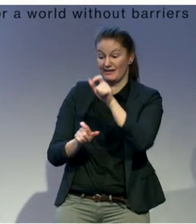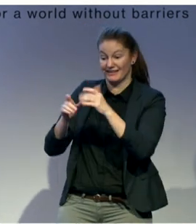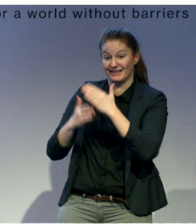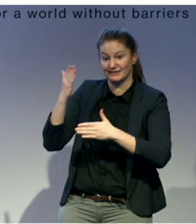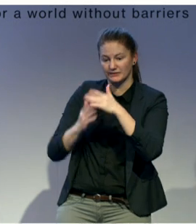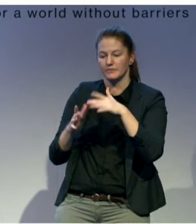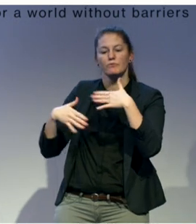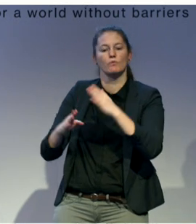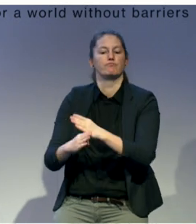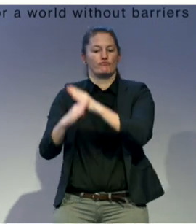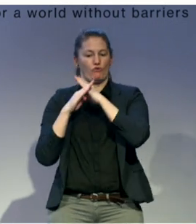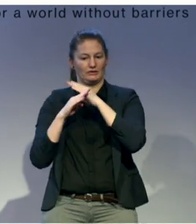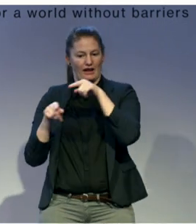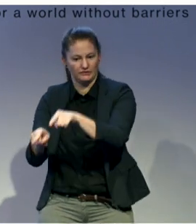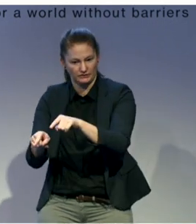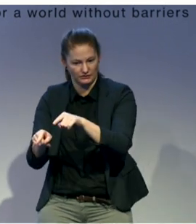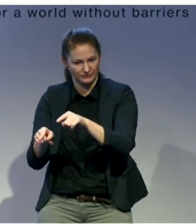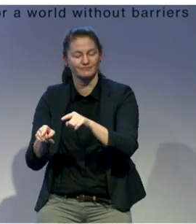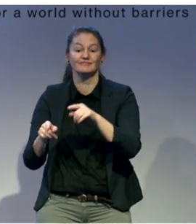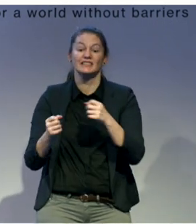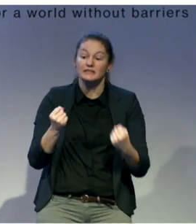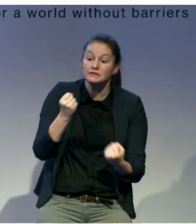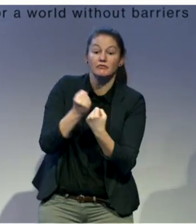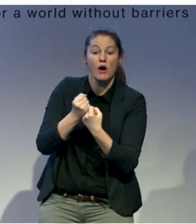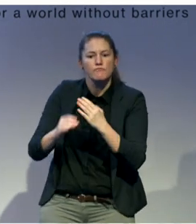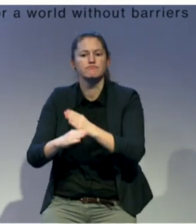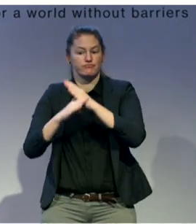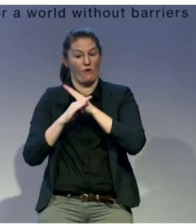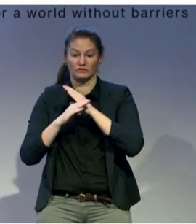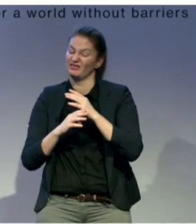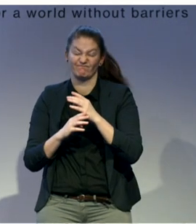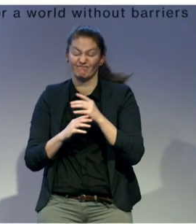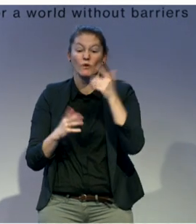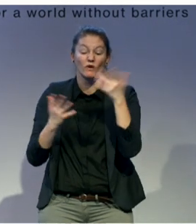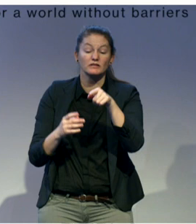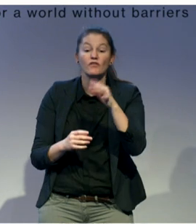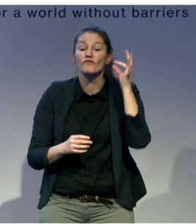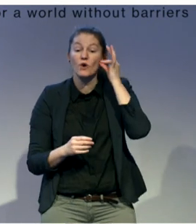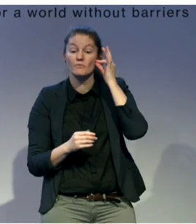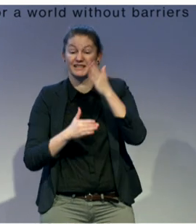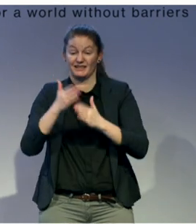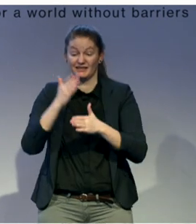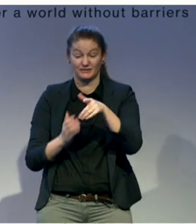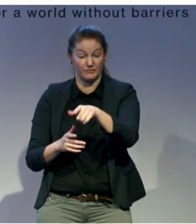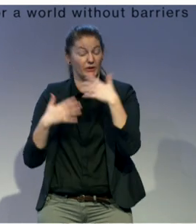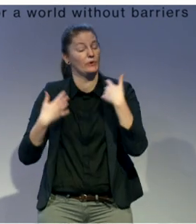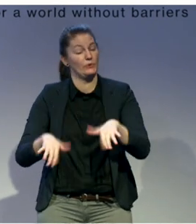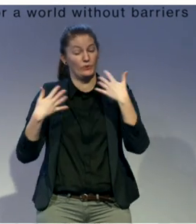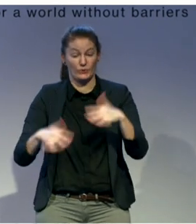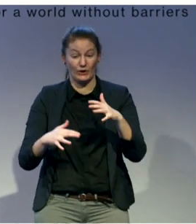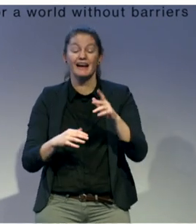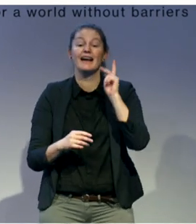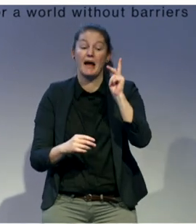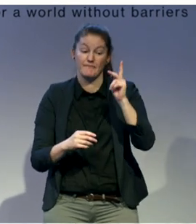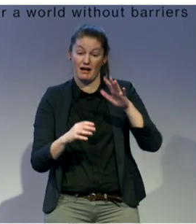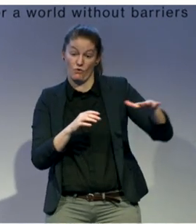sphere. And particularly for women, for example, women candidates are often a target of violence. So I think whatever we do, we have